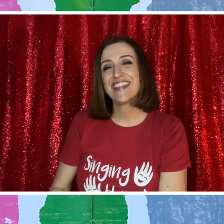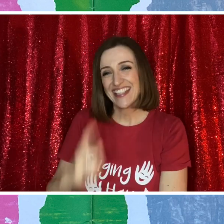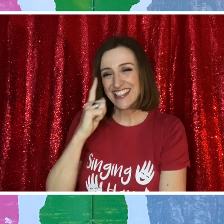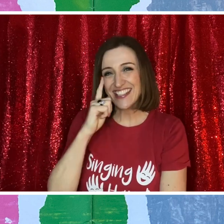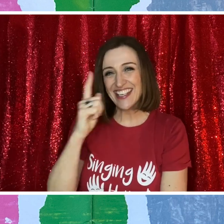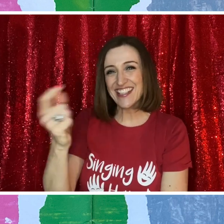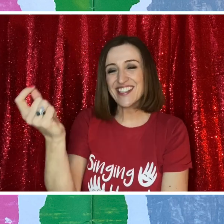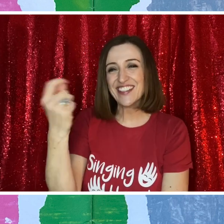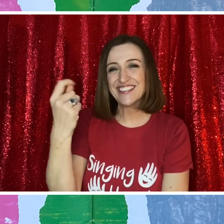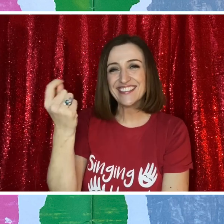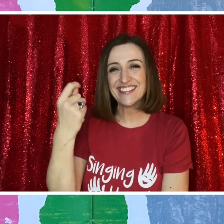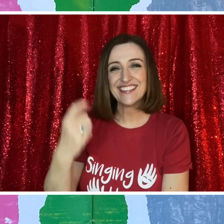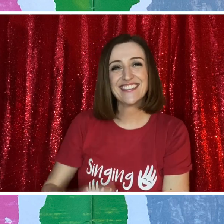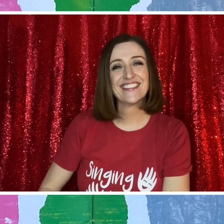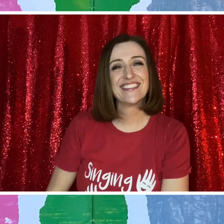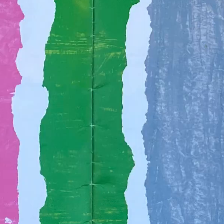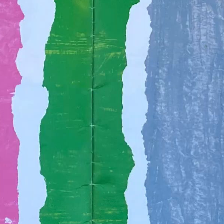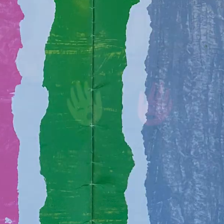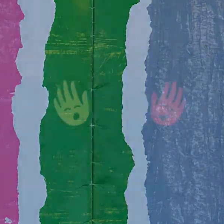See you soon.